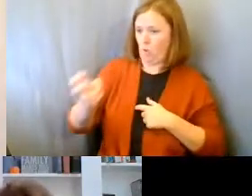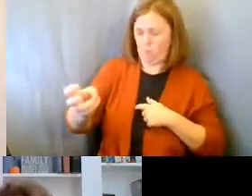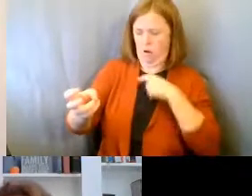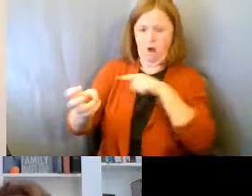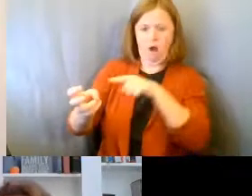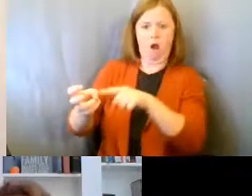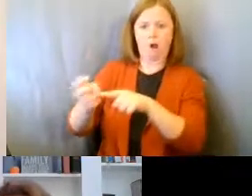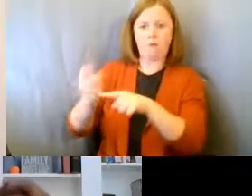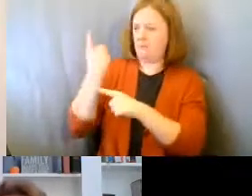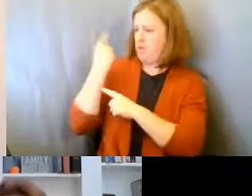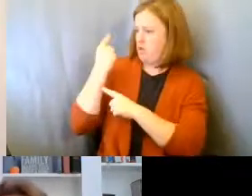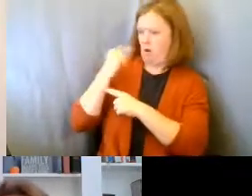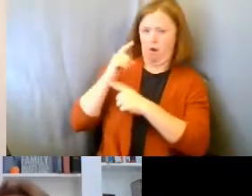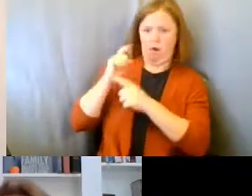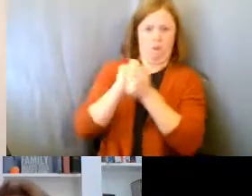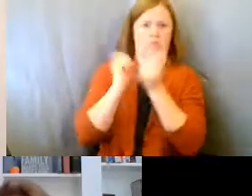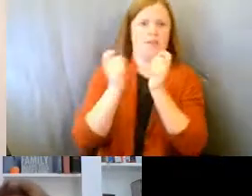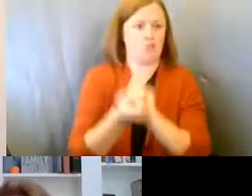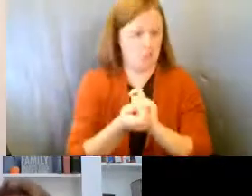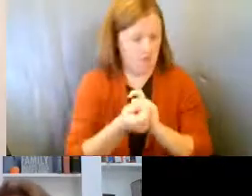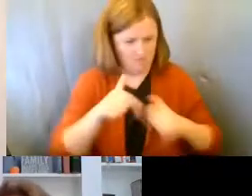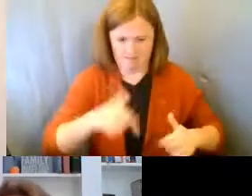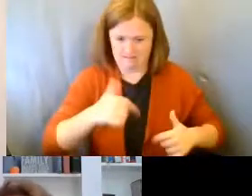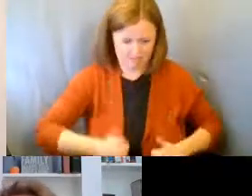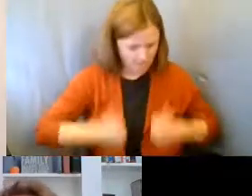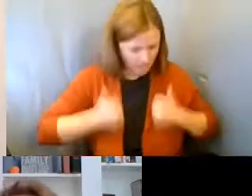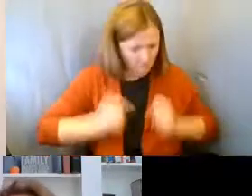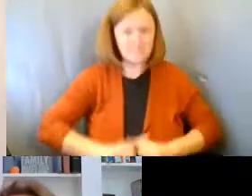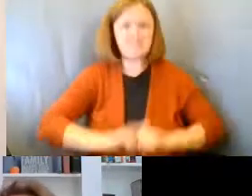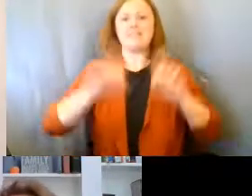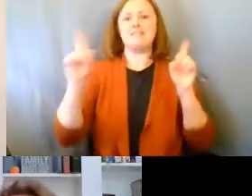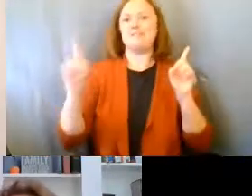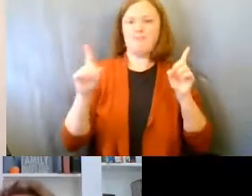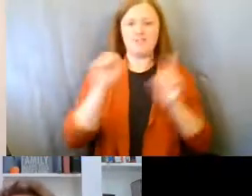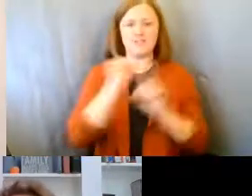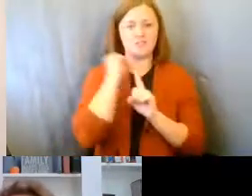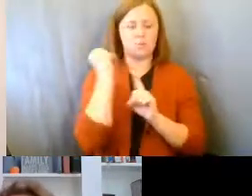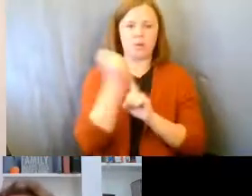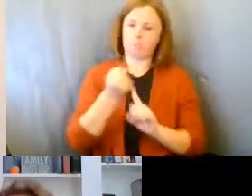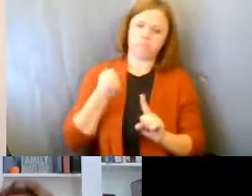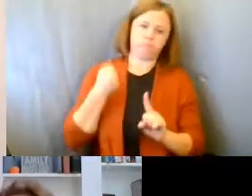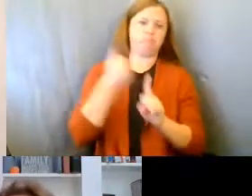a year ago, and yet here we are today in a completely different situation.